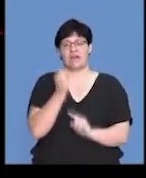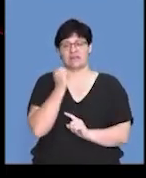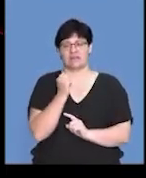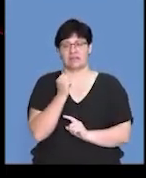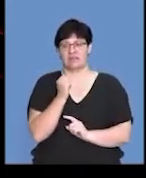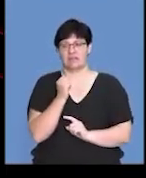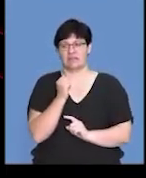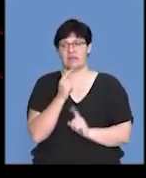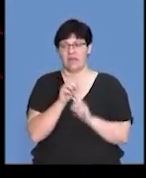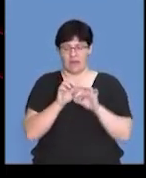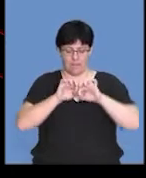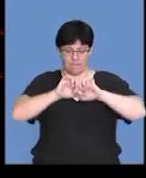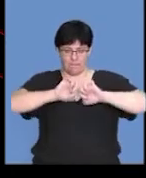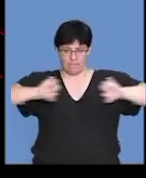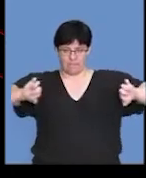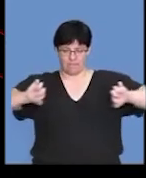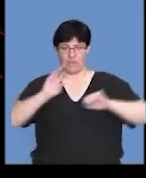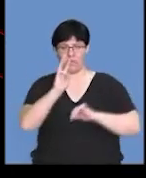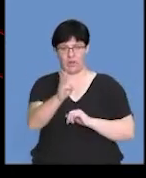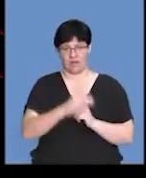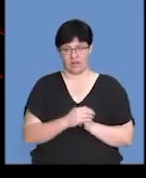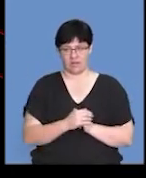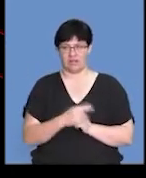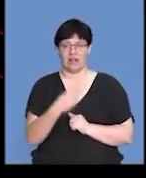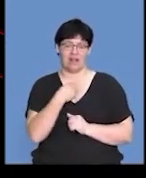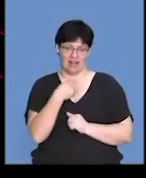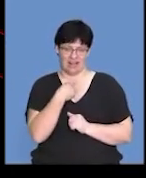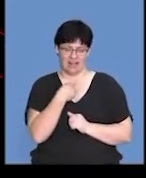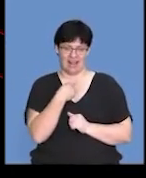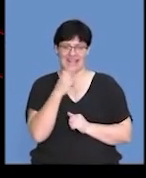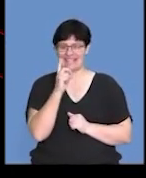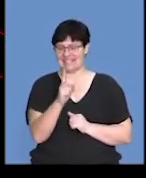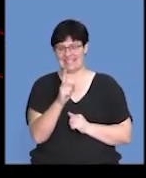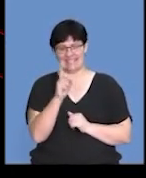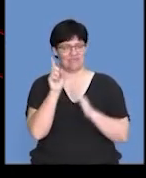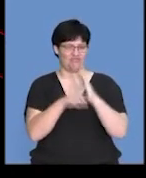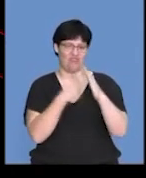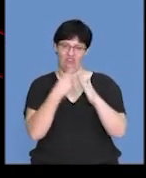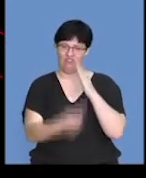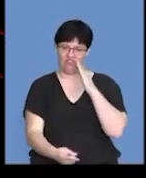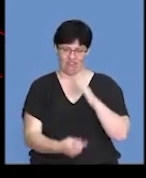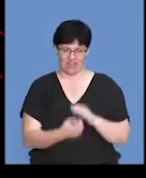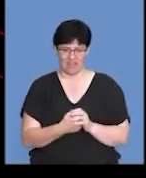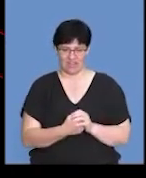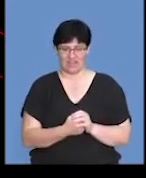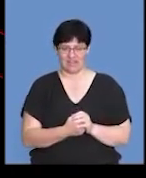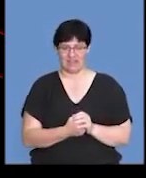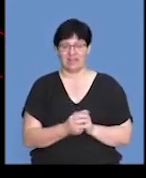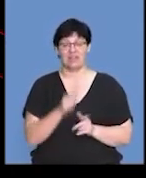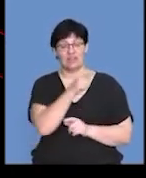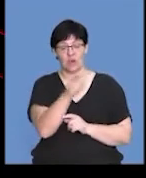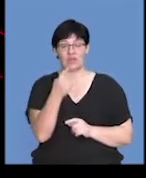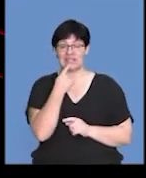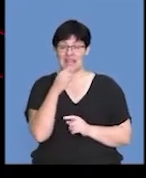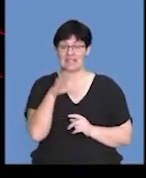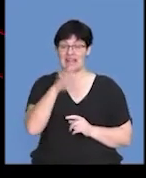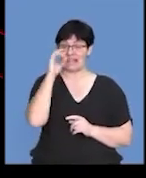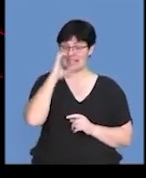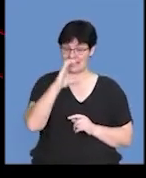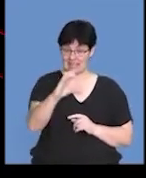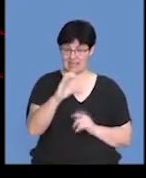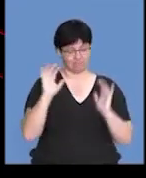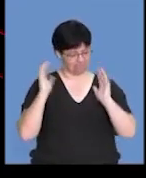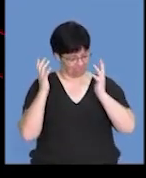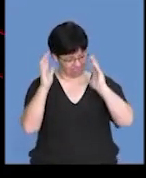chromatids will be pulled apart. And, unfortunately, D is not the correct answer. And those of you that selected C,